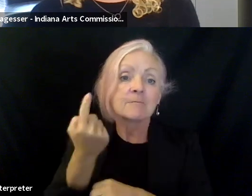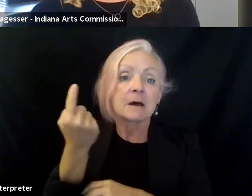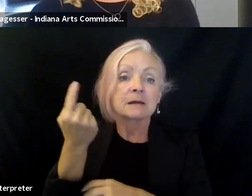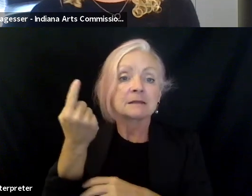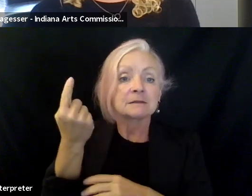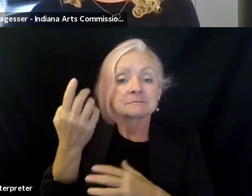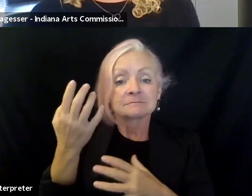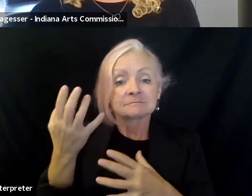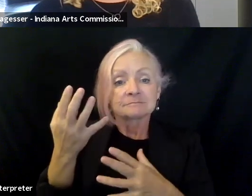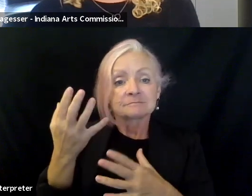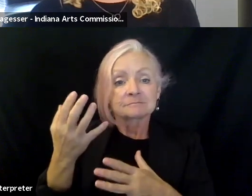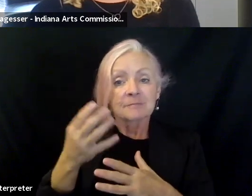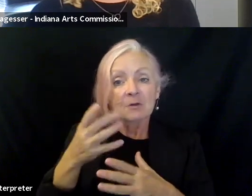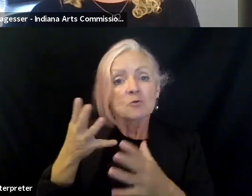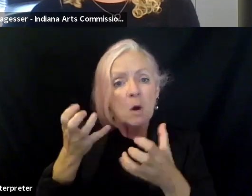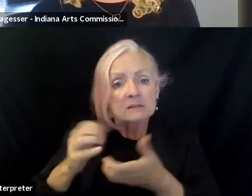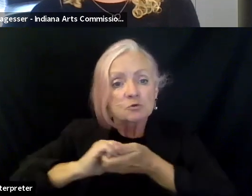to help and, and collaborate.